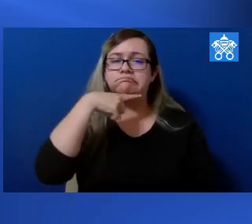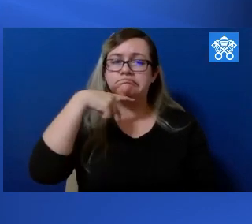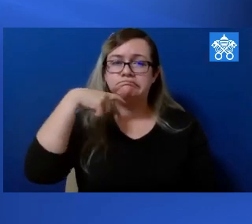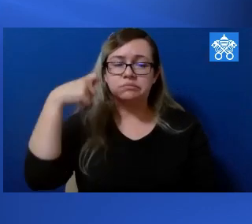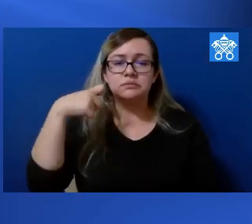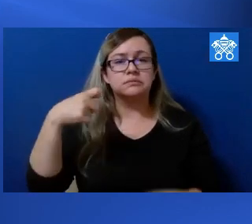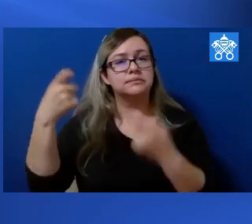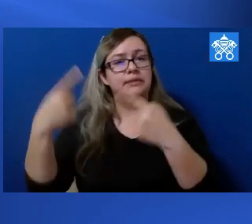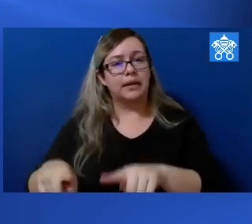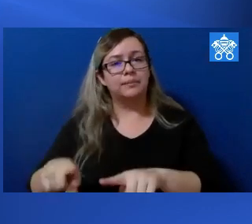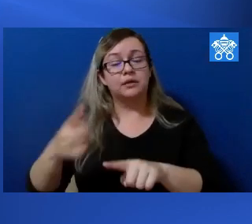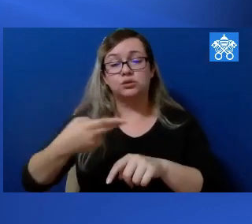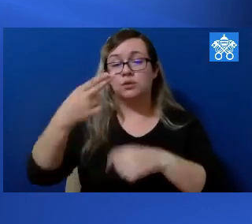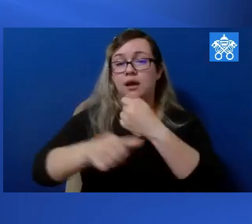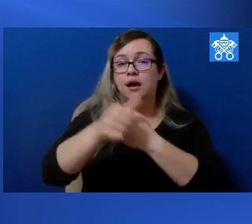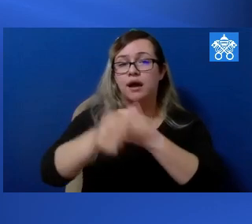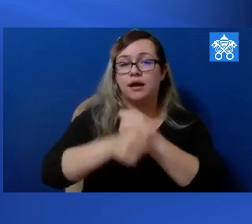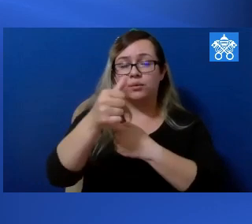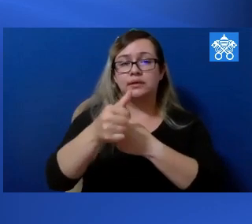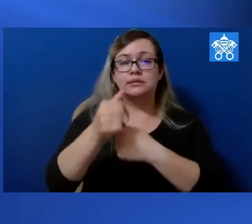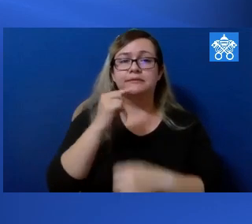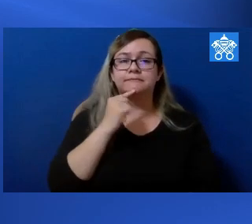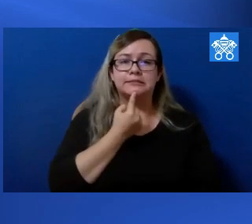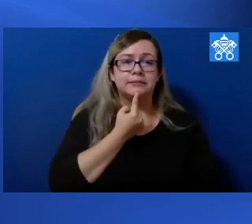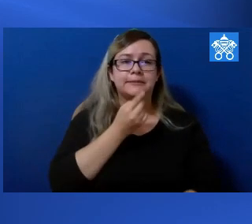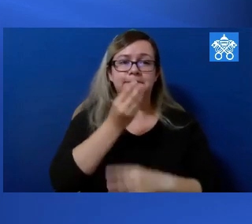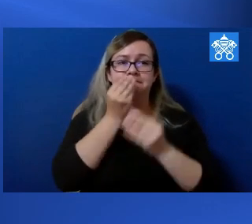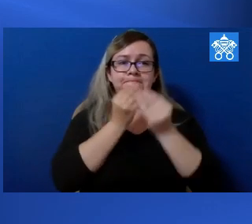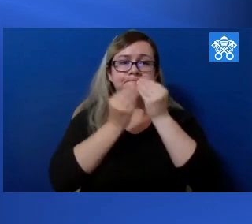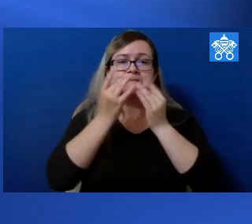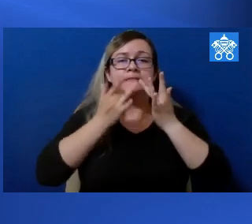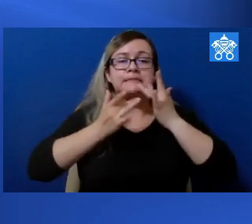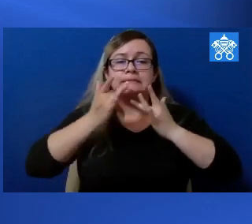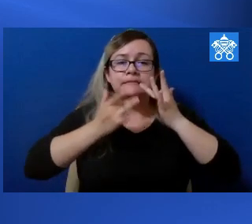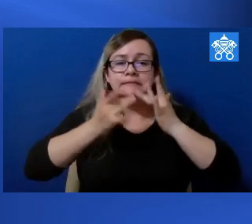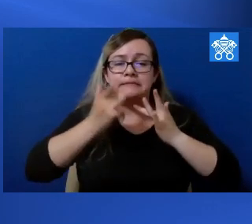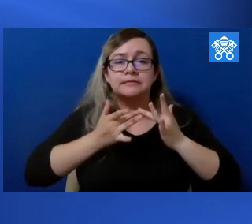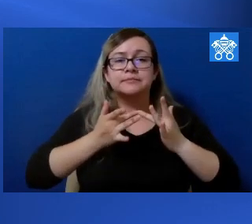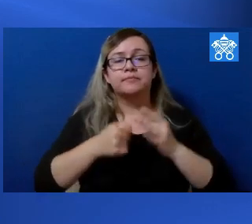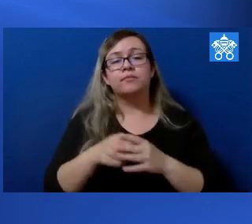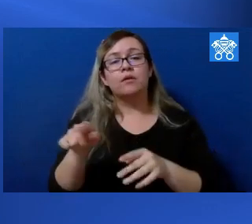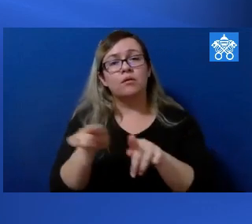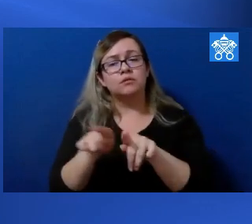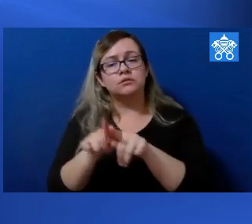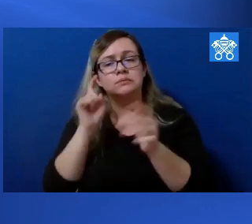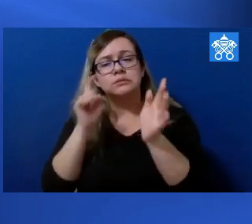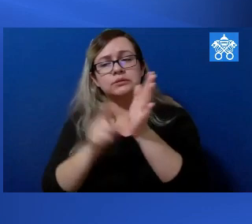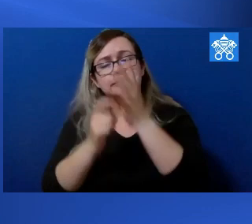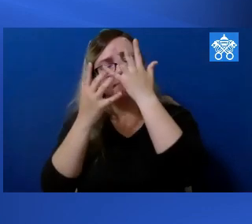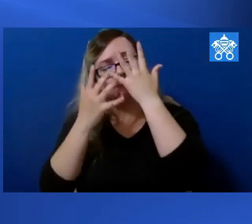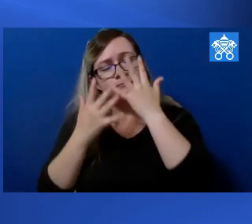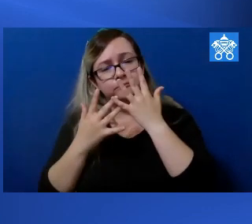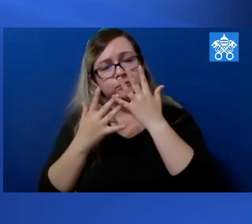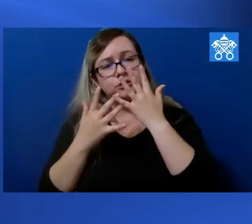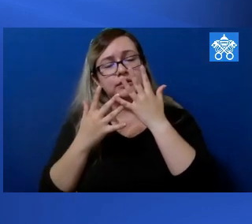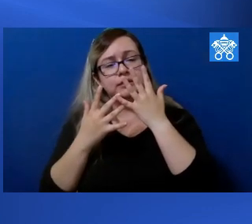drought has led to a very high risk of a serious famine there. The Pope's also